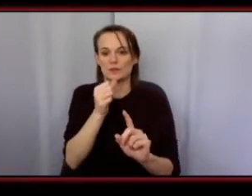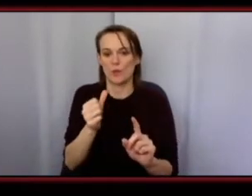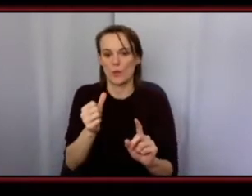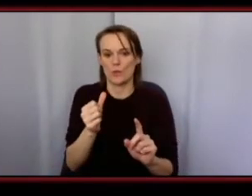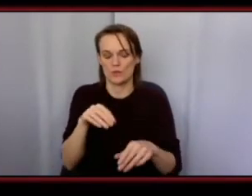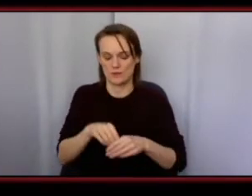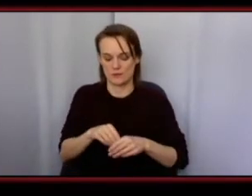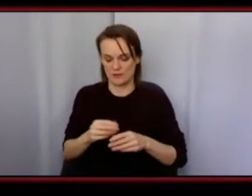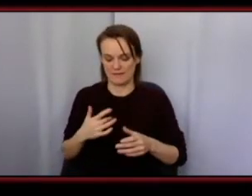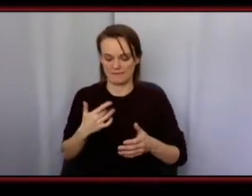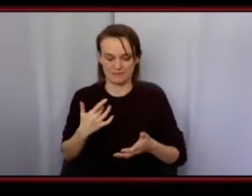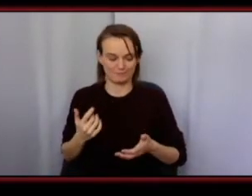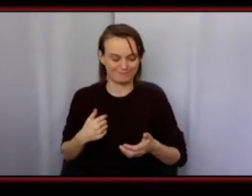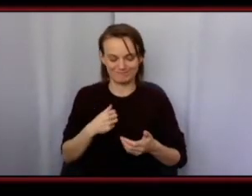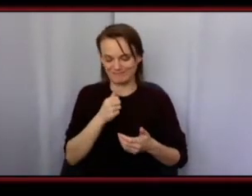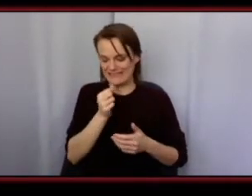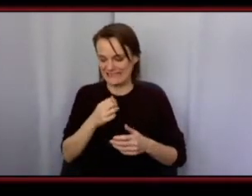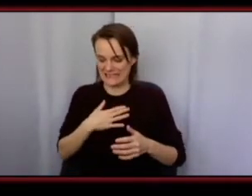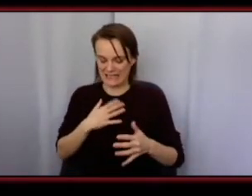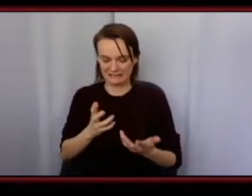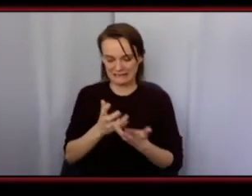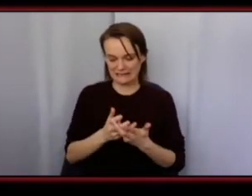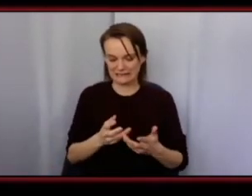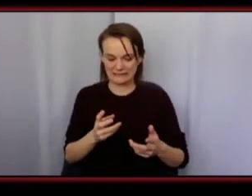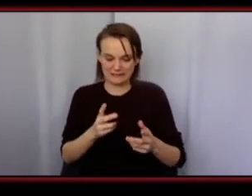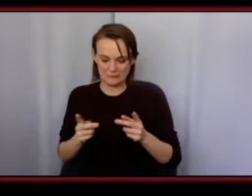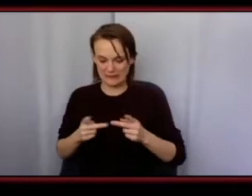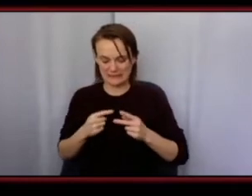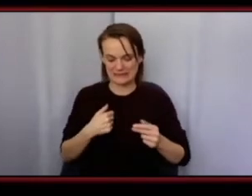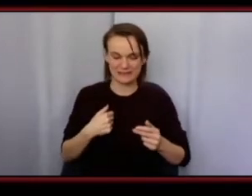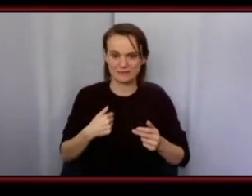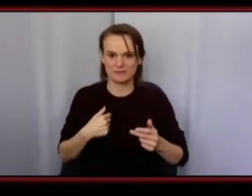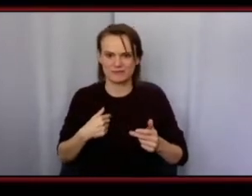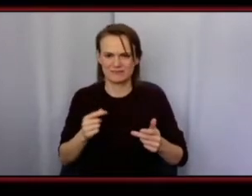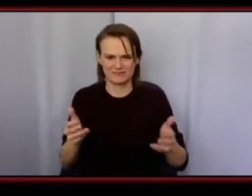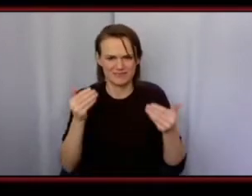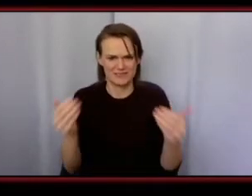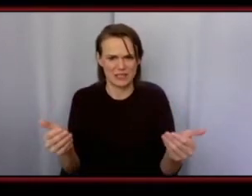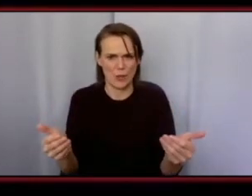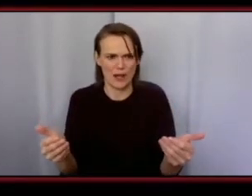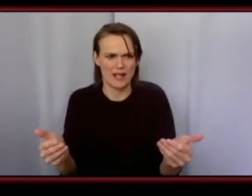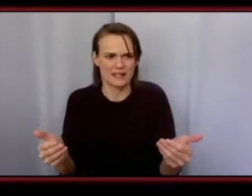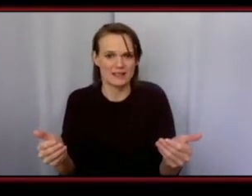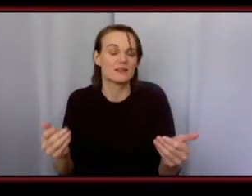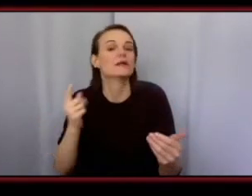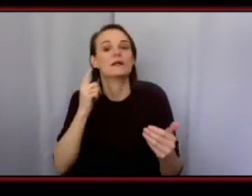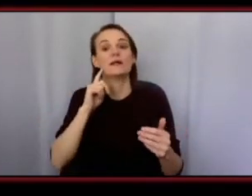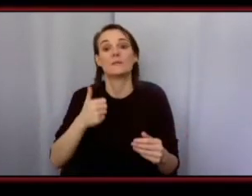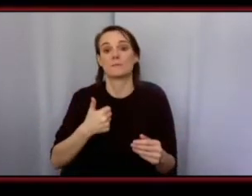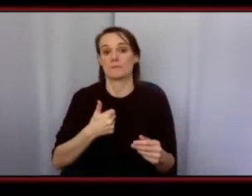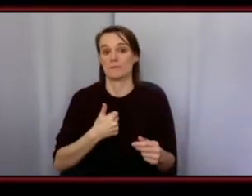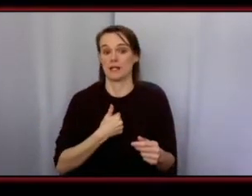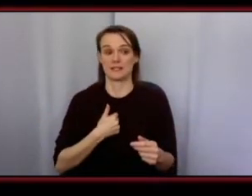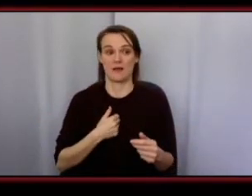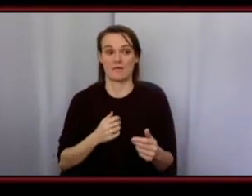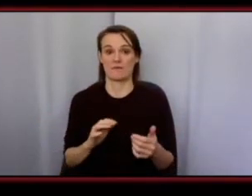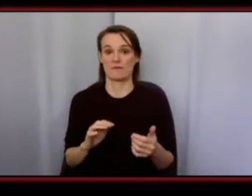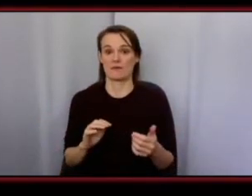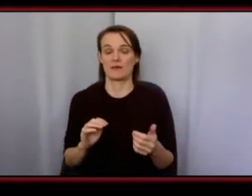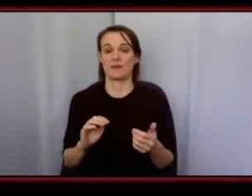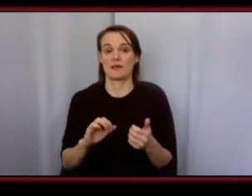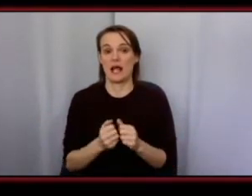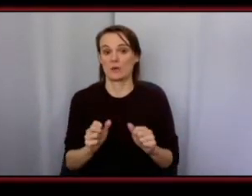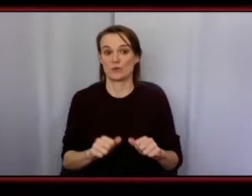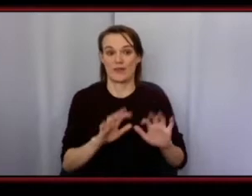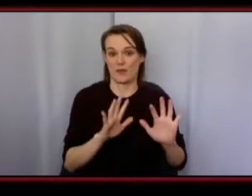sort of place in that space um so i think overcoming it for me was just knowing that what i was offering was